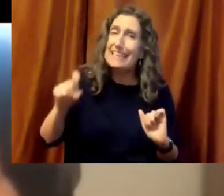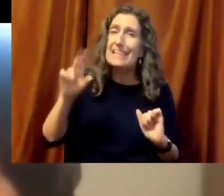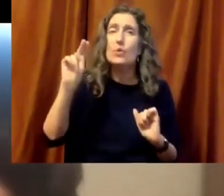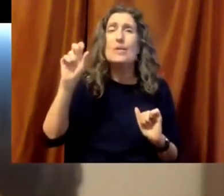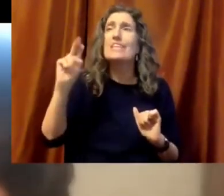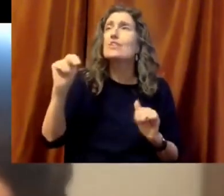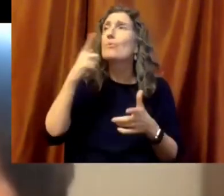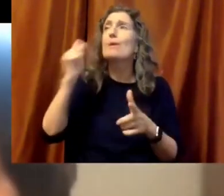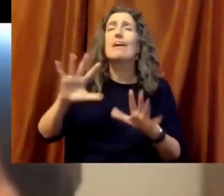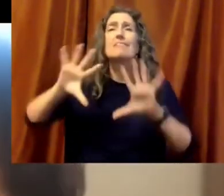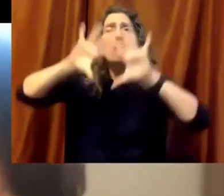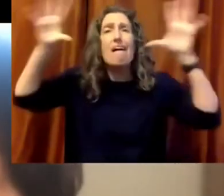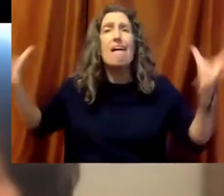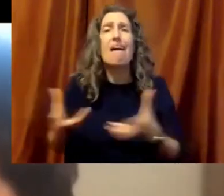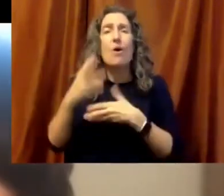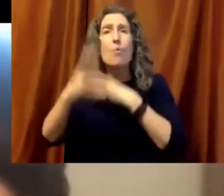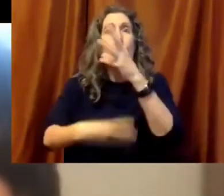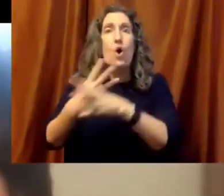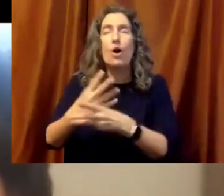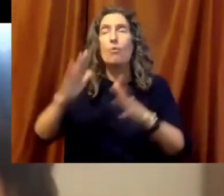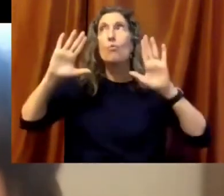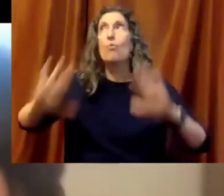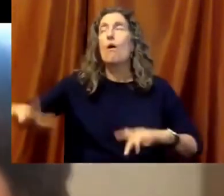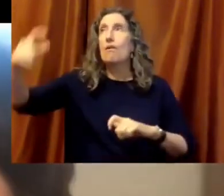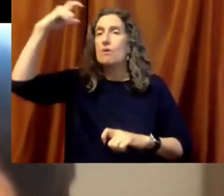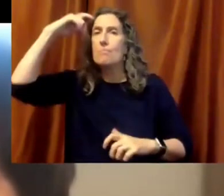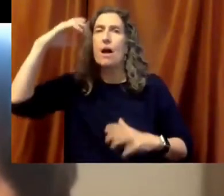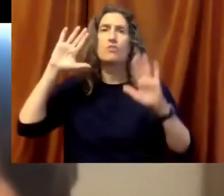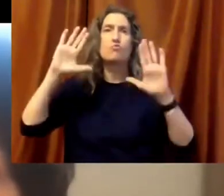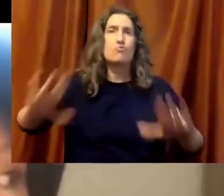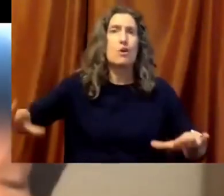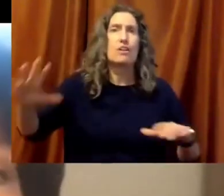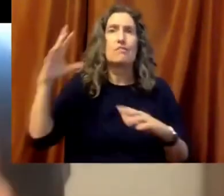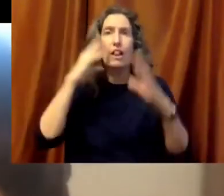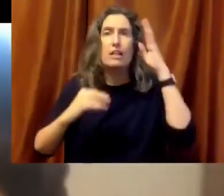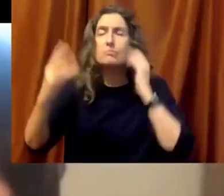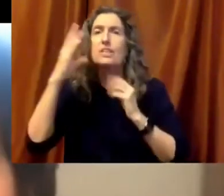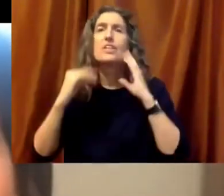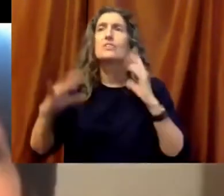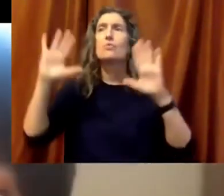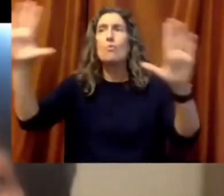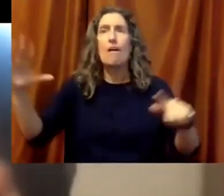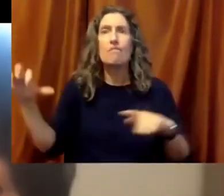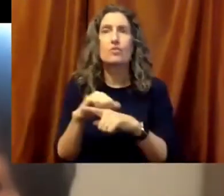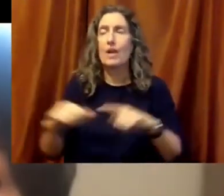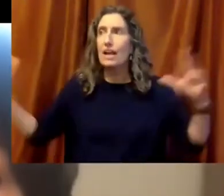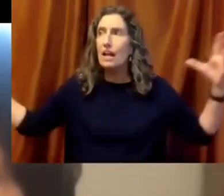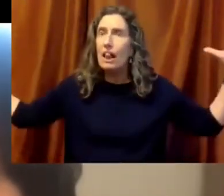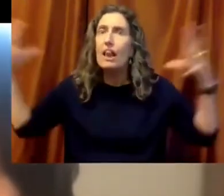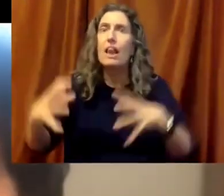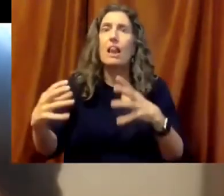need a place that brings the world's finest minds together for collaborative discussions, publications, training